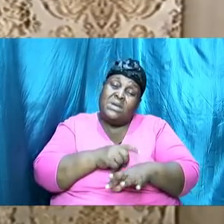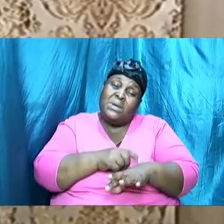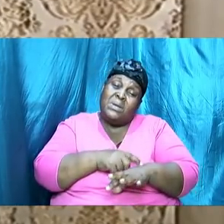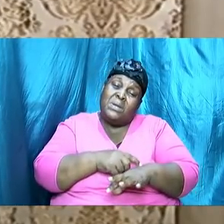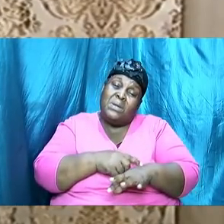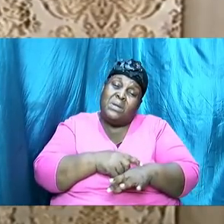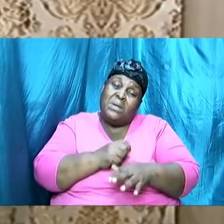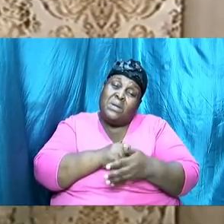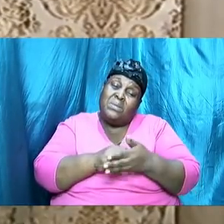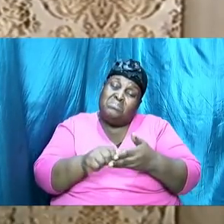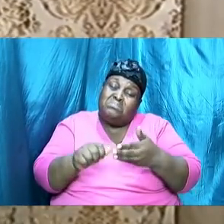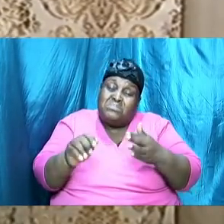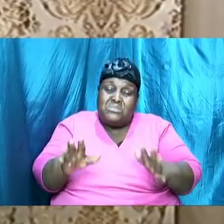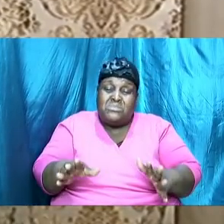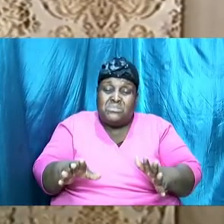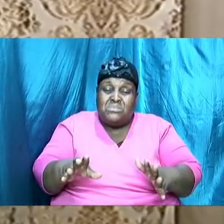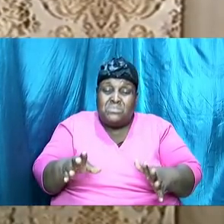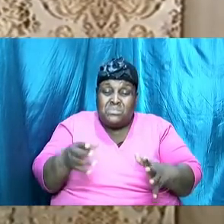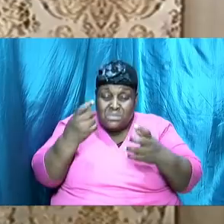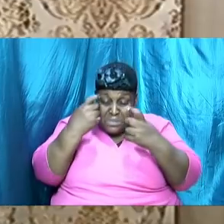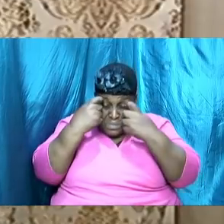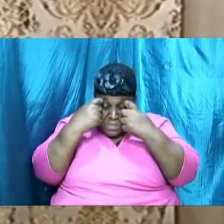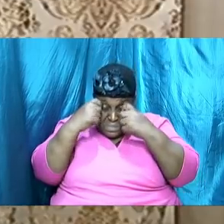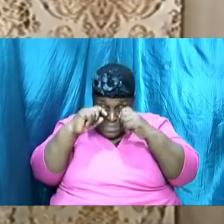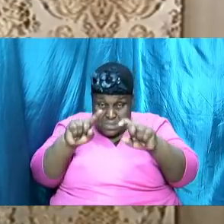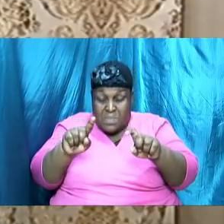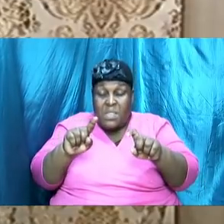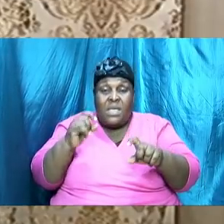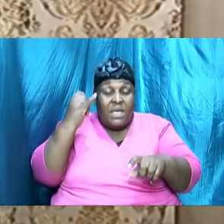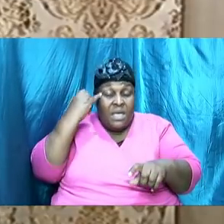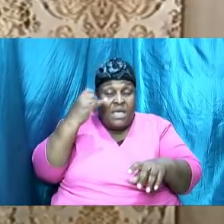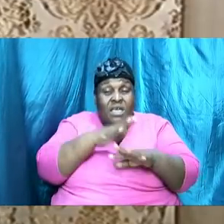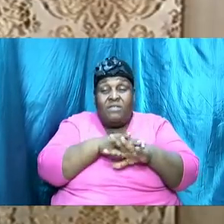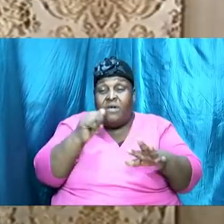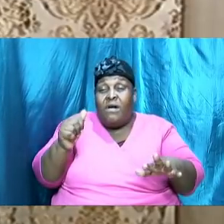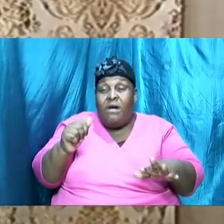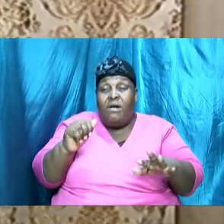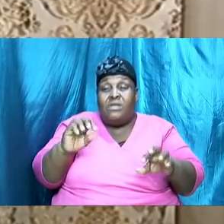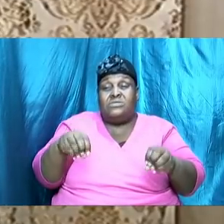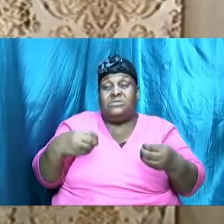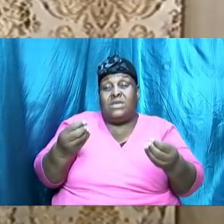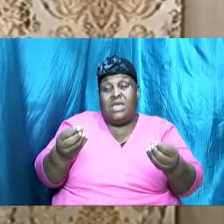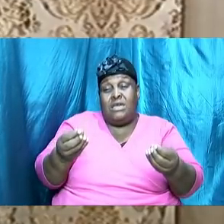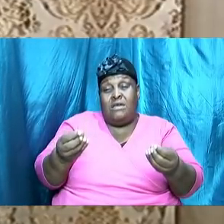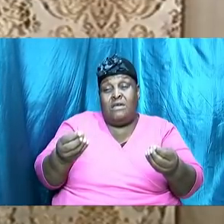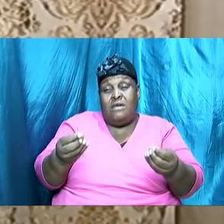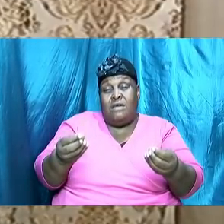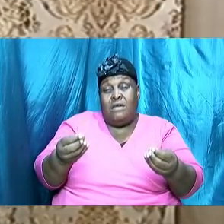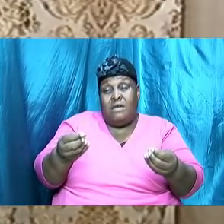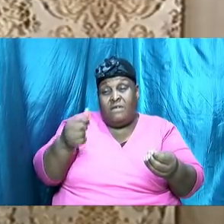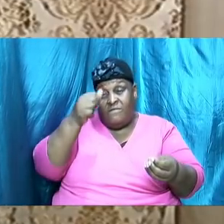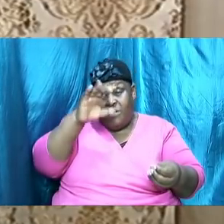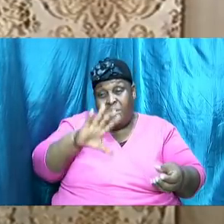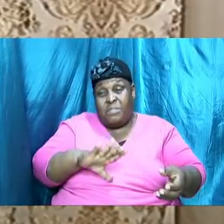have plucked out their eyes if called upon to give to a mere mortal man